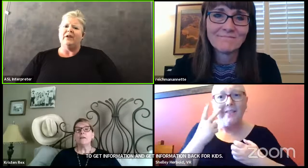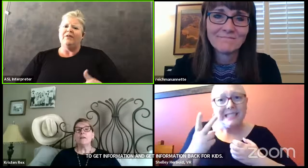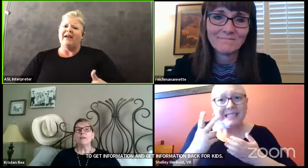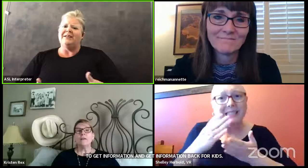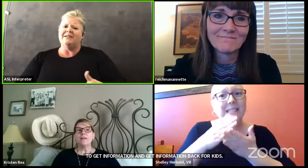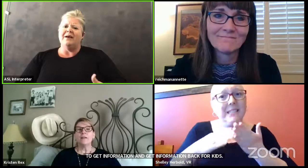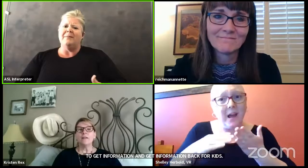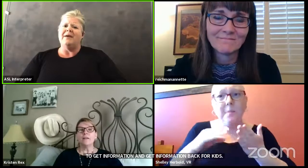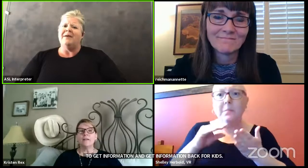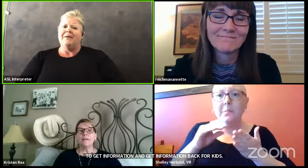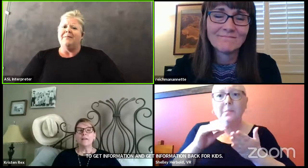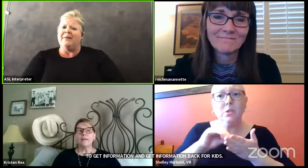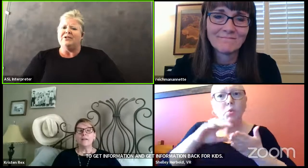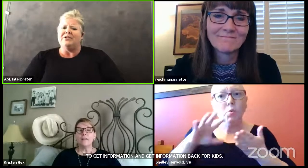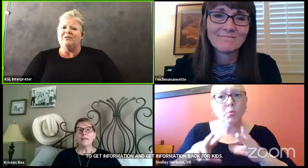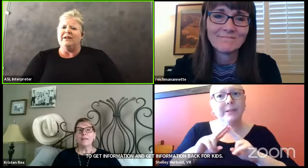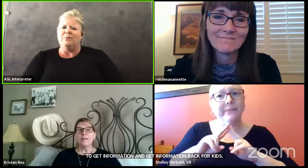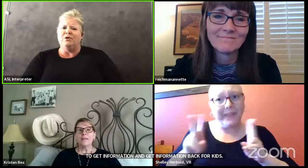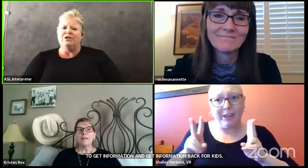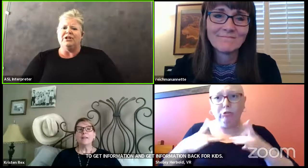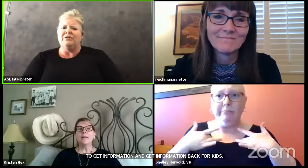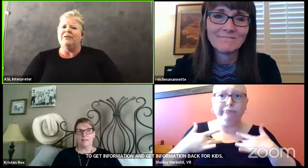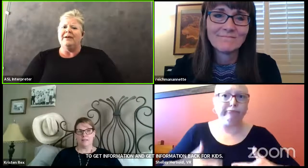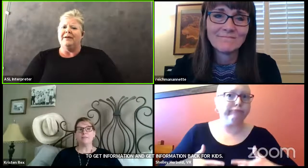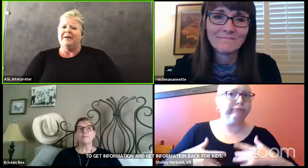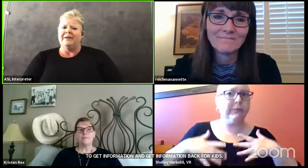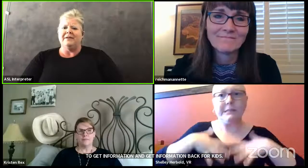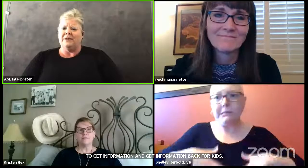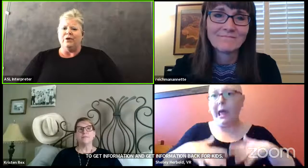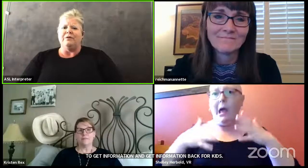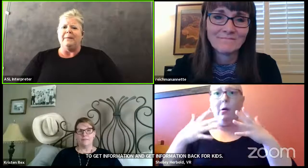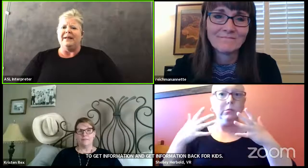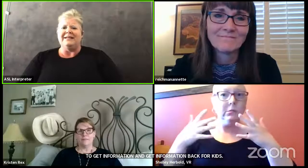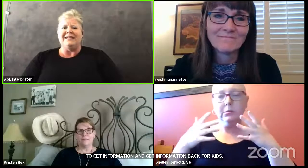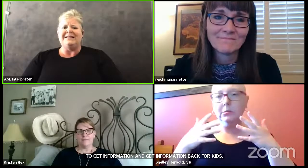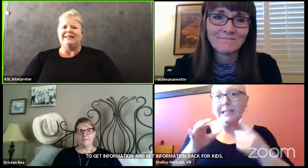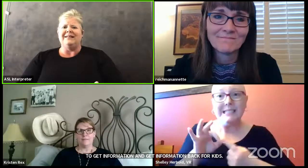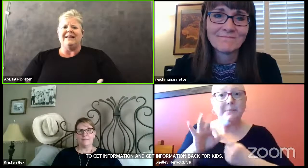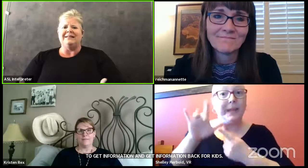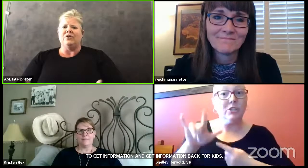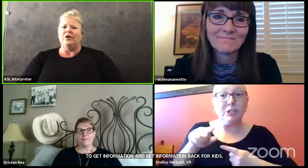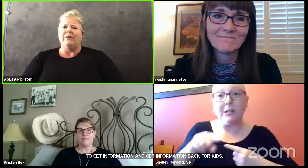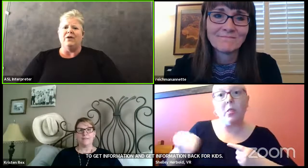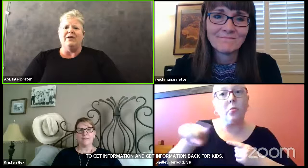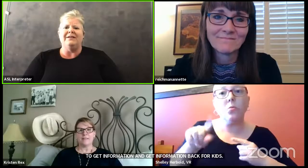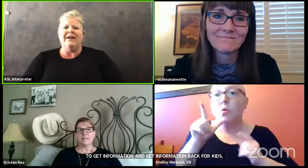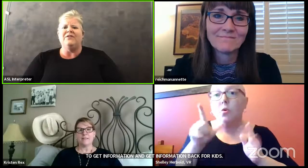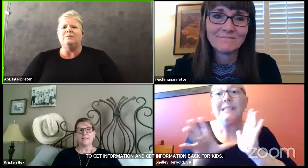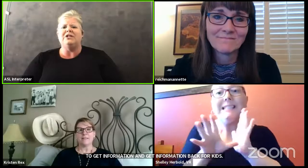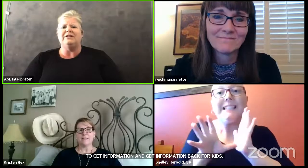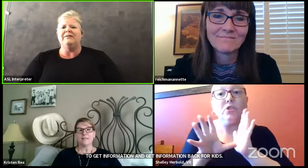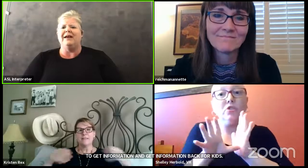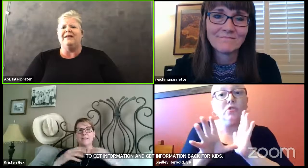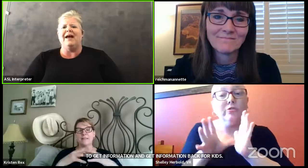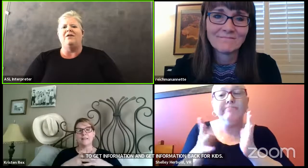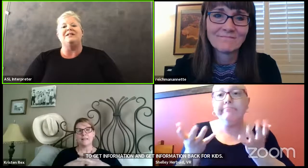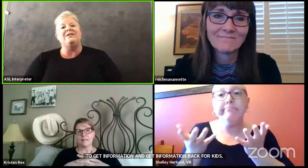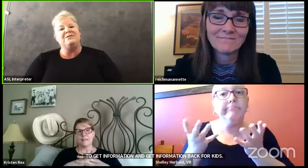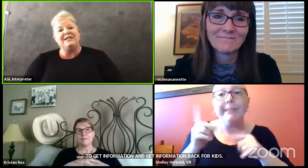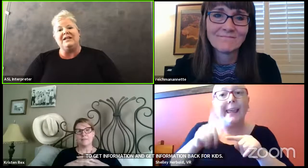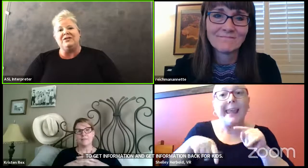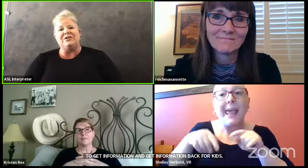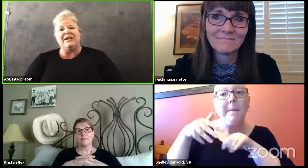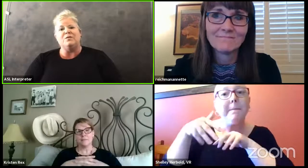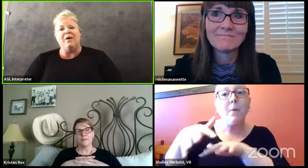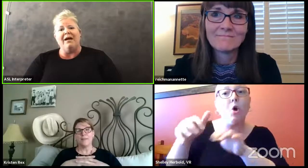checking in on that mental and emotional, you know, abilities and the things that are going on in life? Especially right now